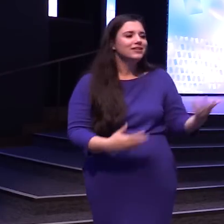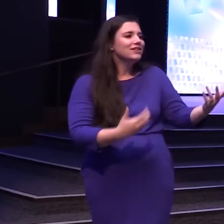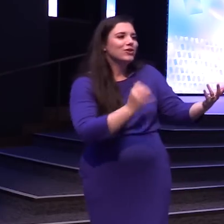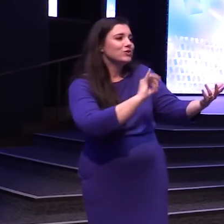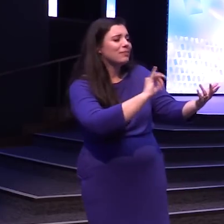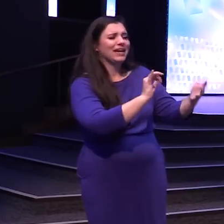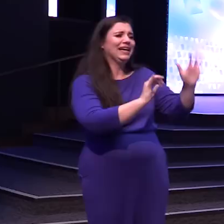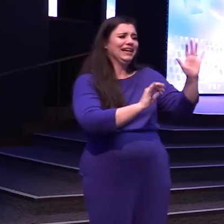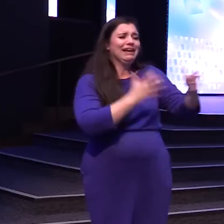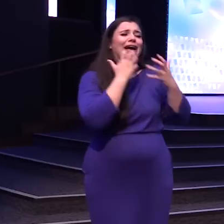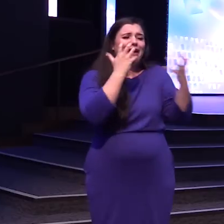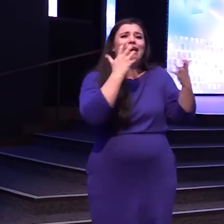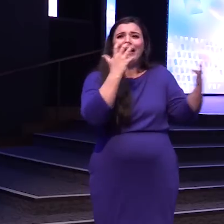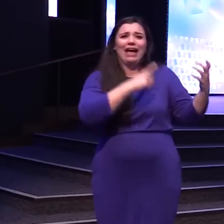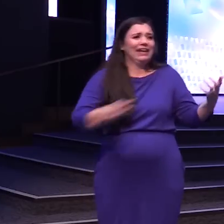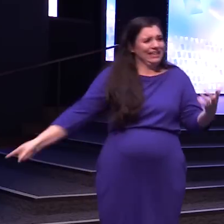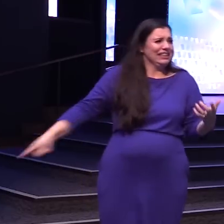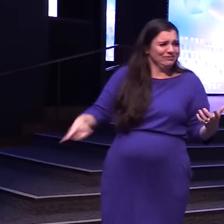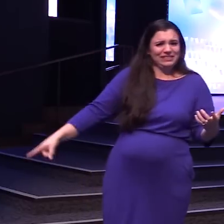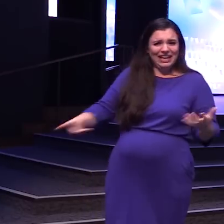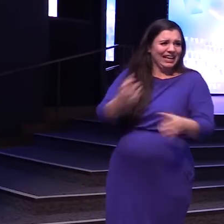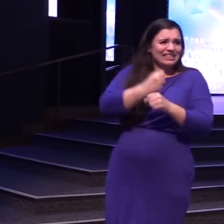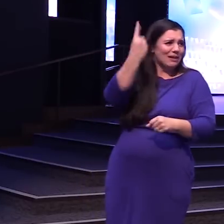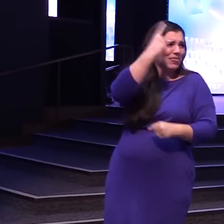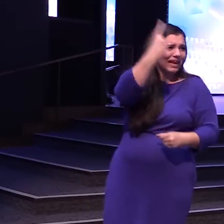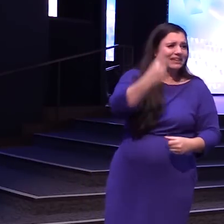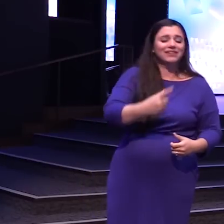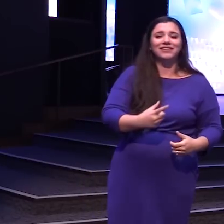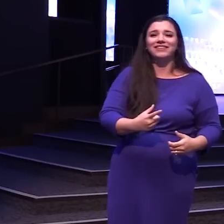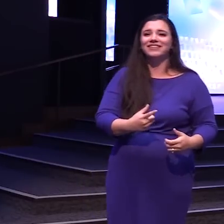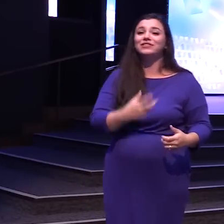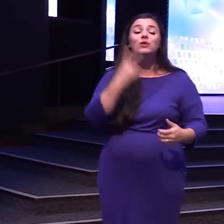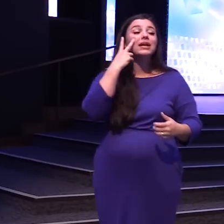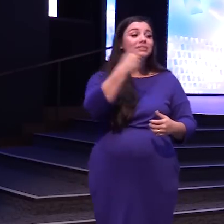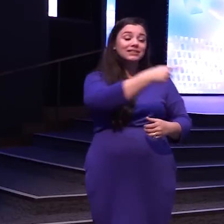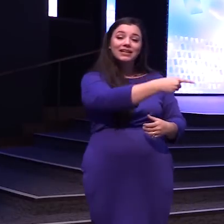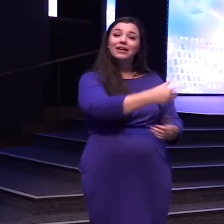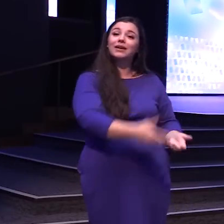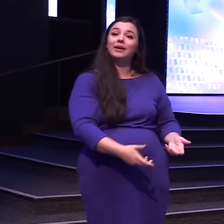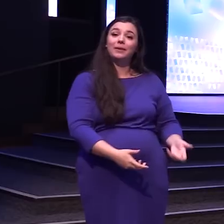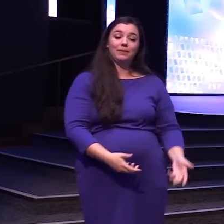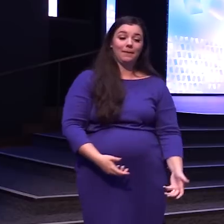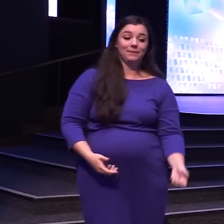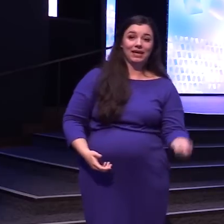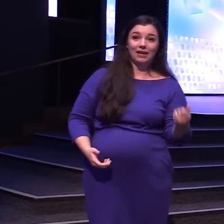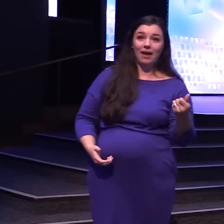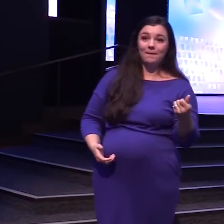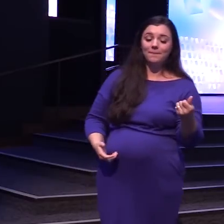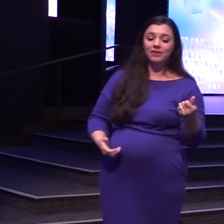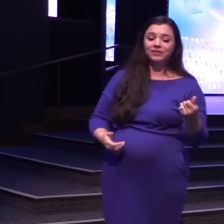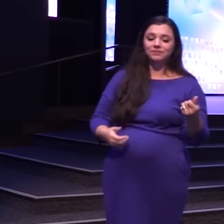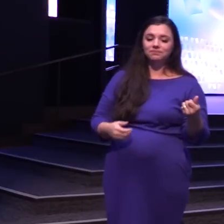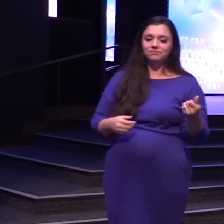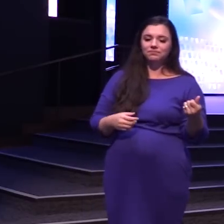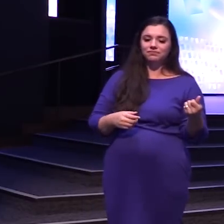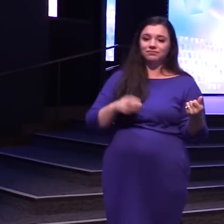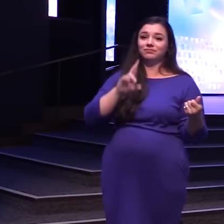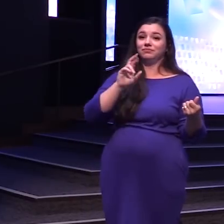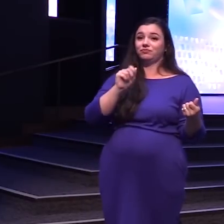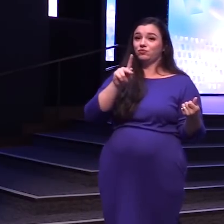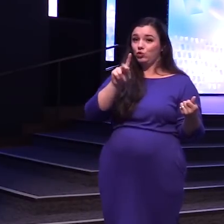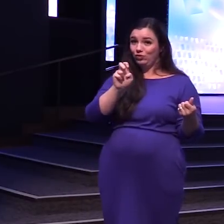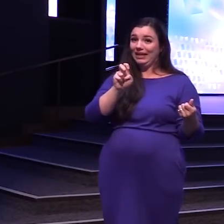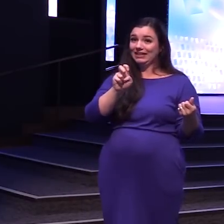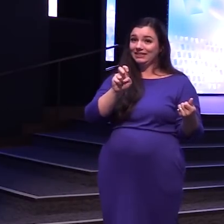just Like You know Get something So I see Him pick up The end Of a rake